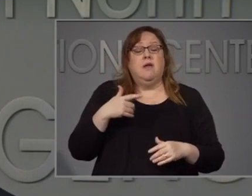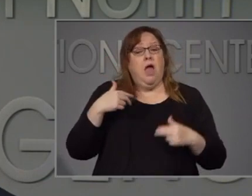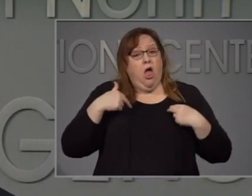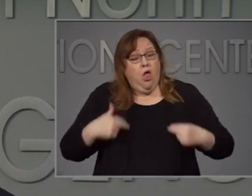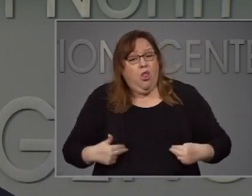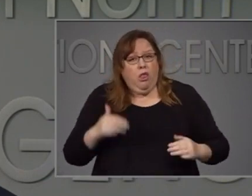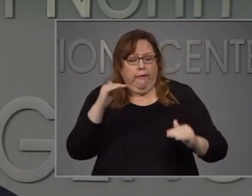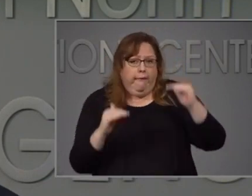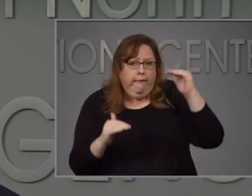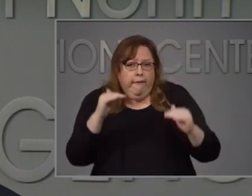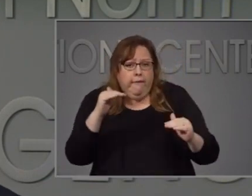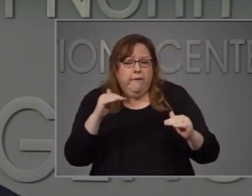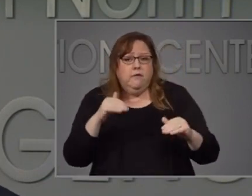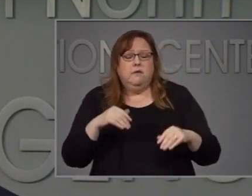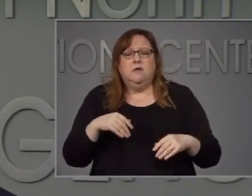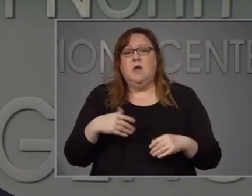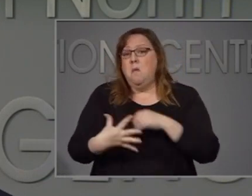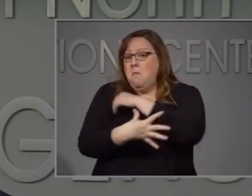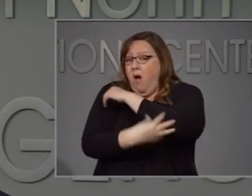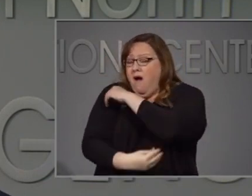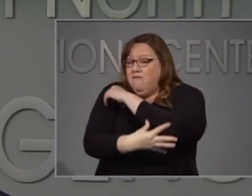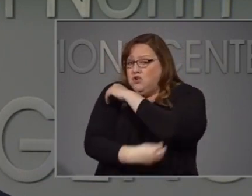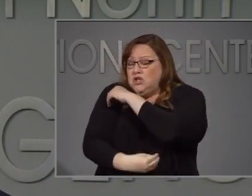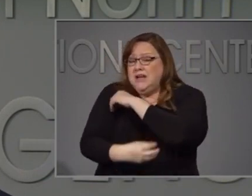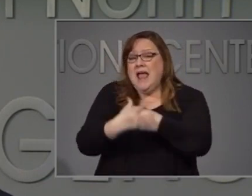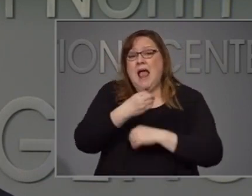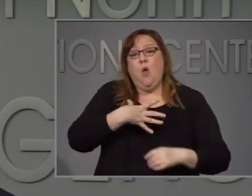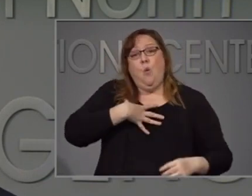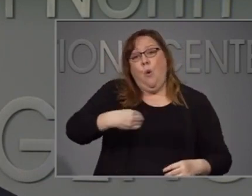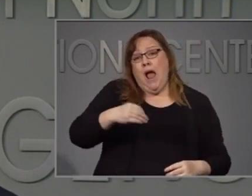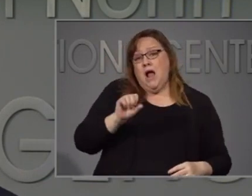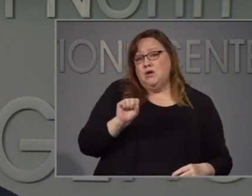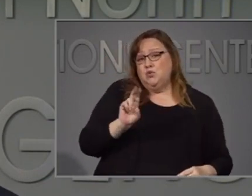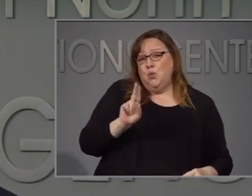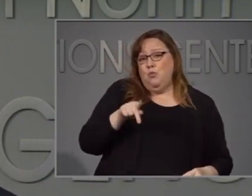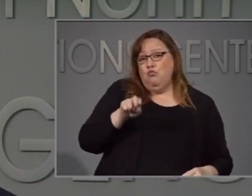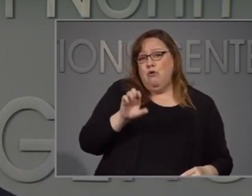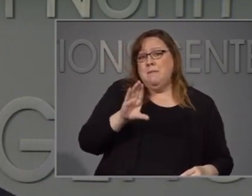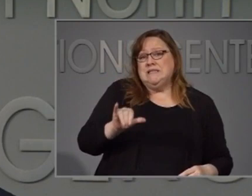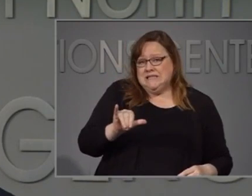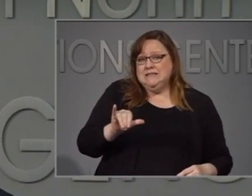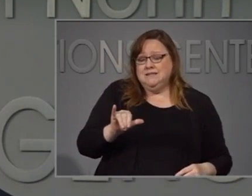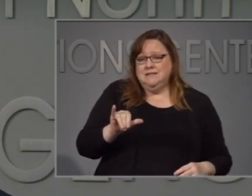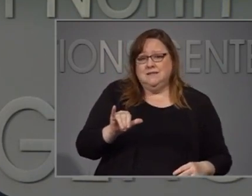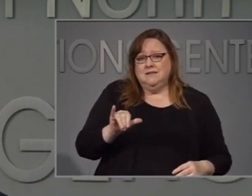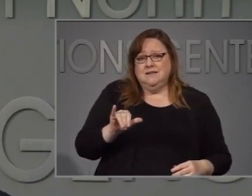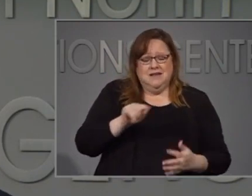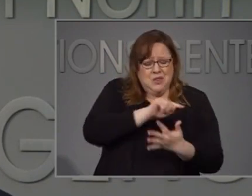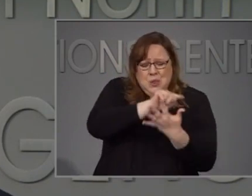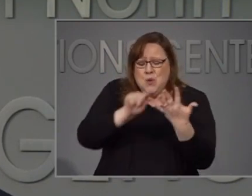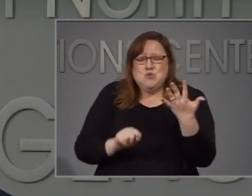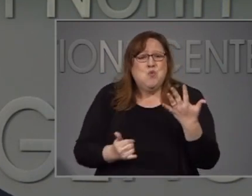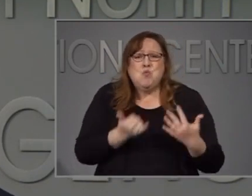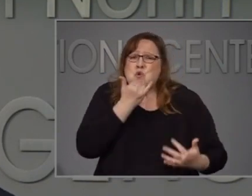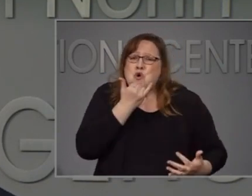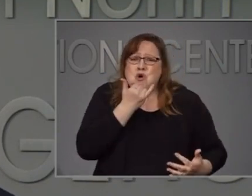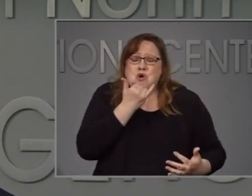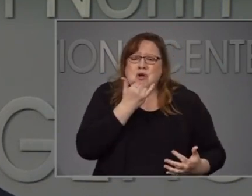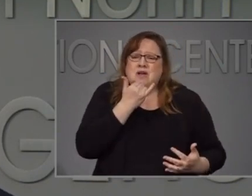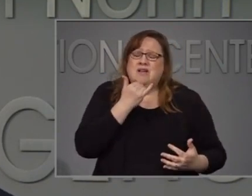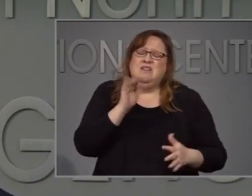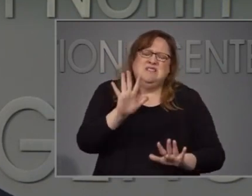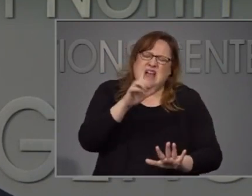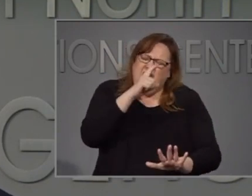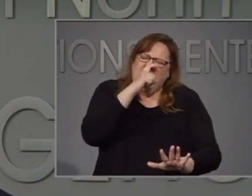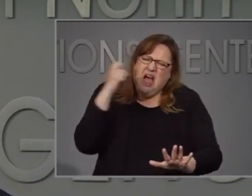poverty, white supremacy. These are wrong. They are ugly. But